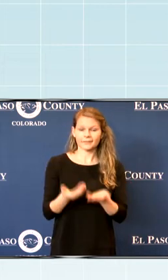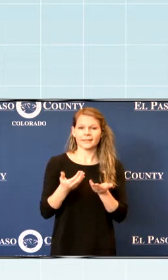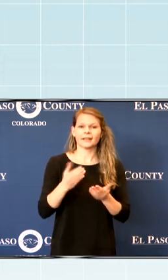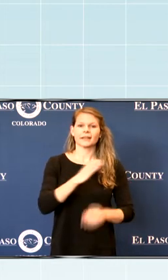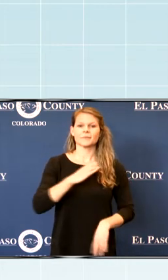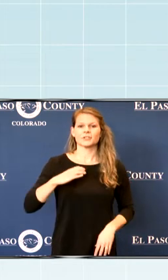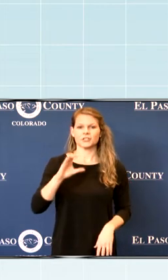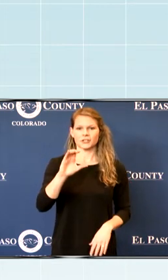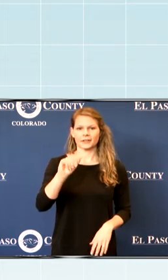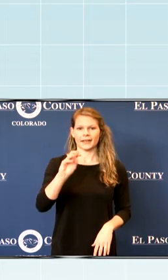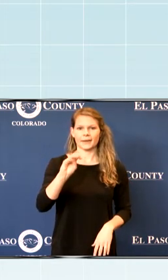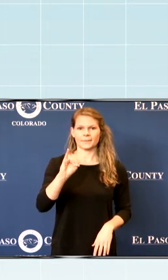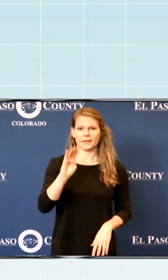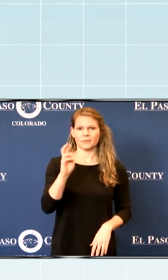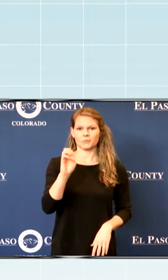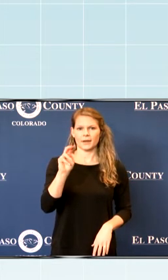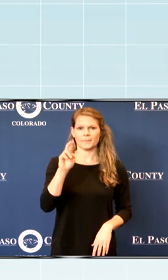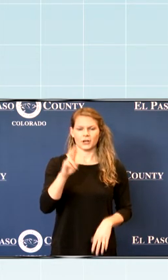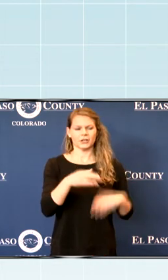Bremmer to the podium.